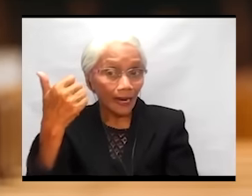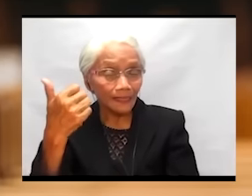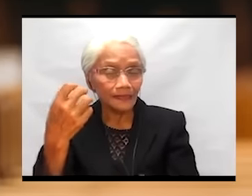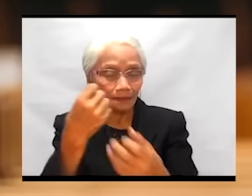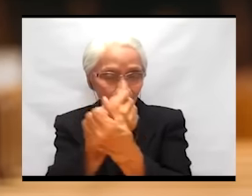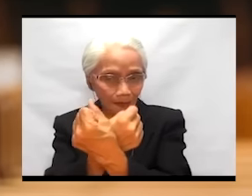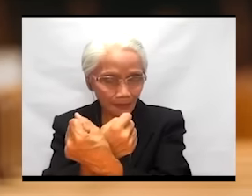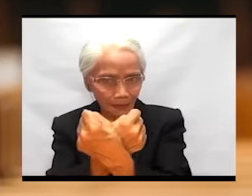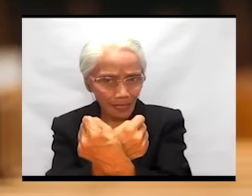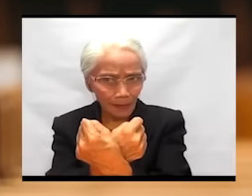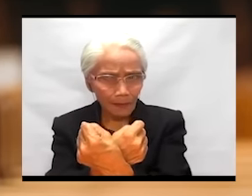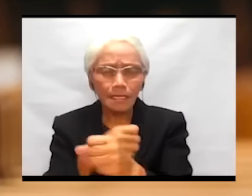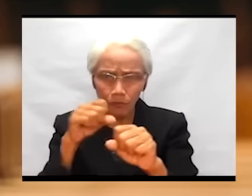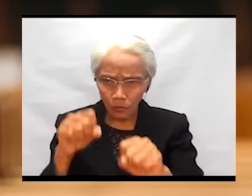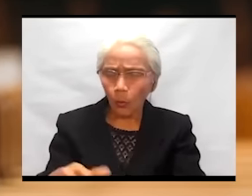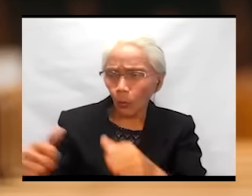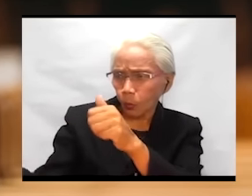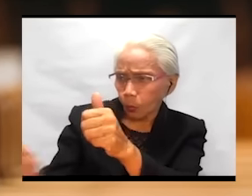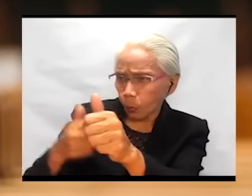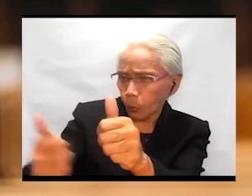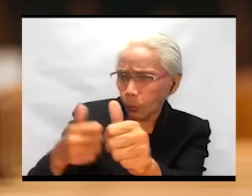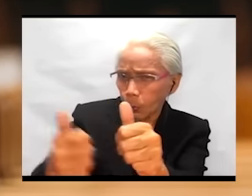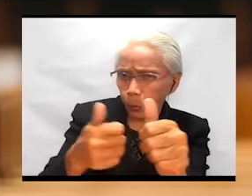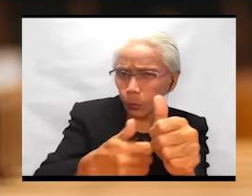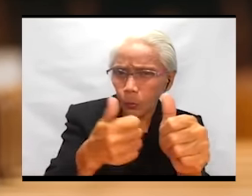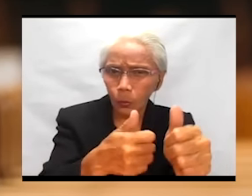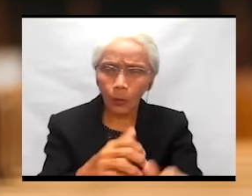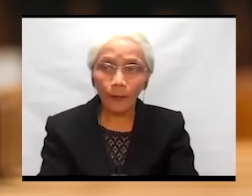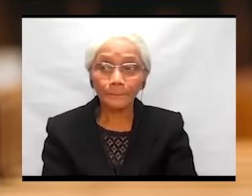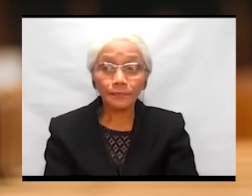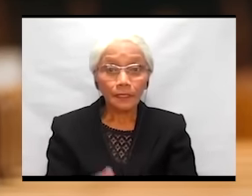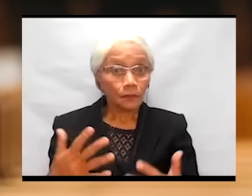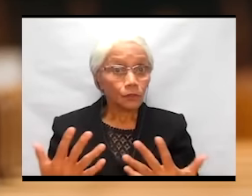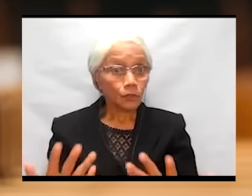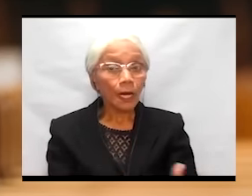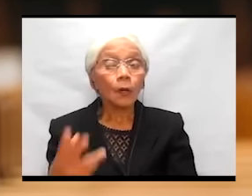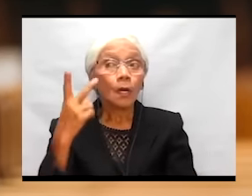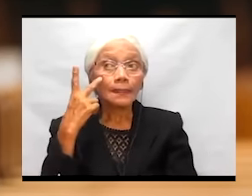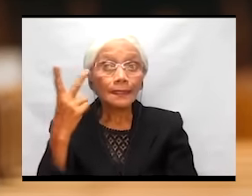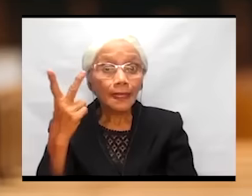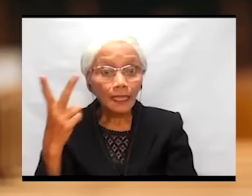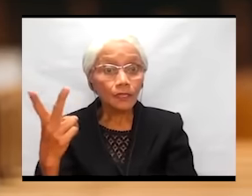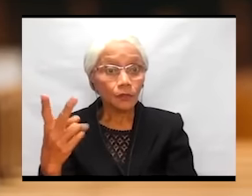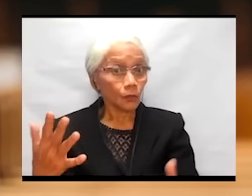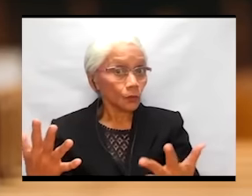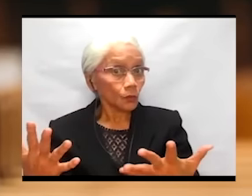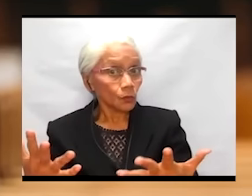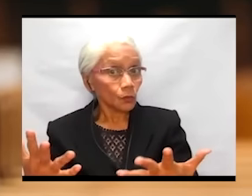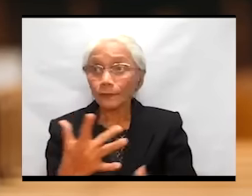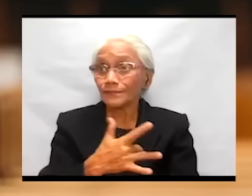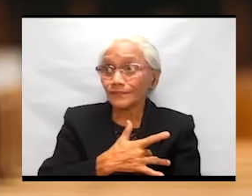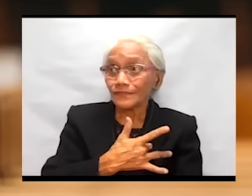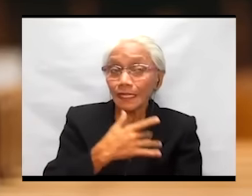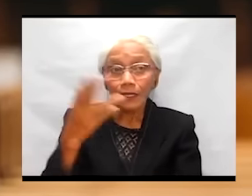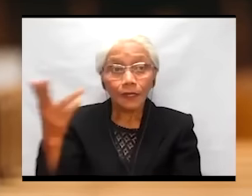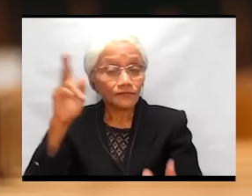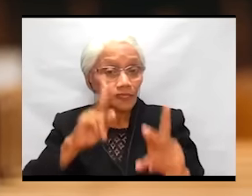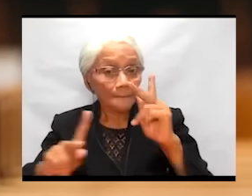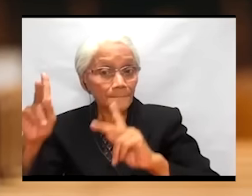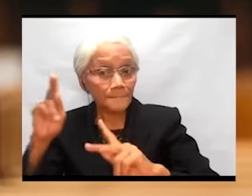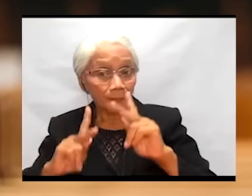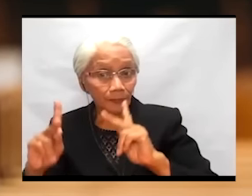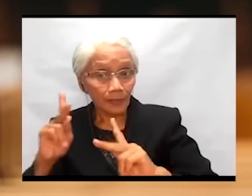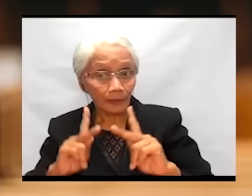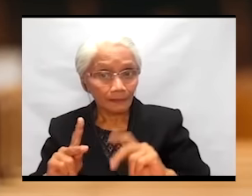them. Now look at the reaction of the people that were just freed.